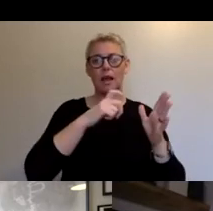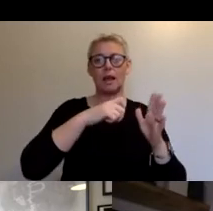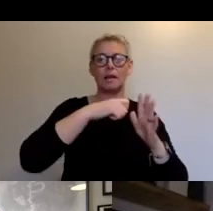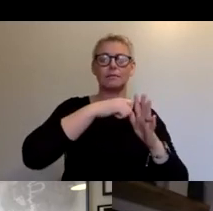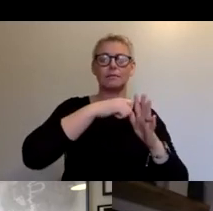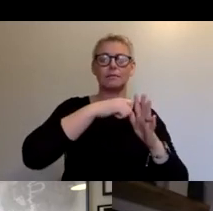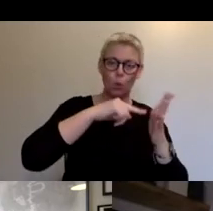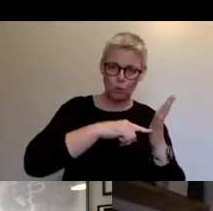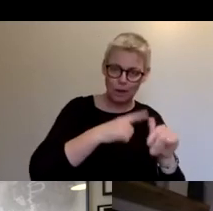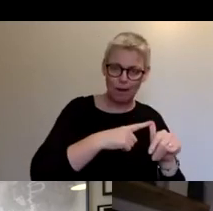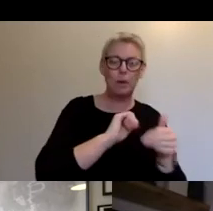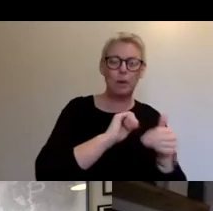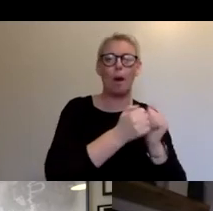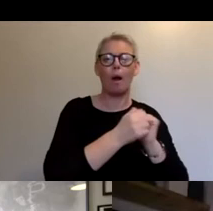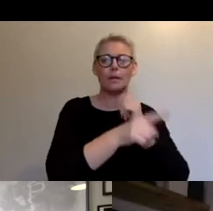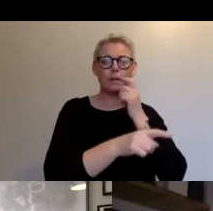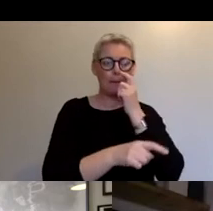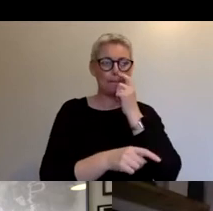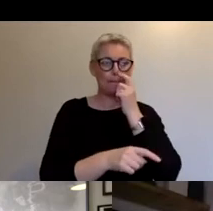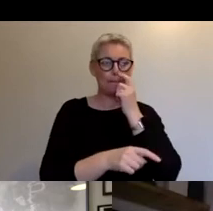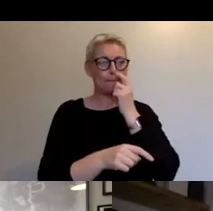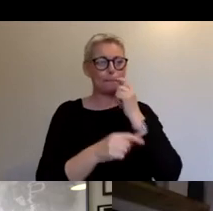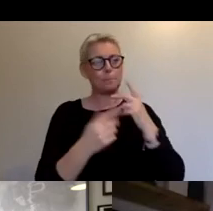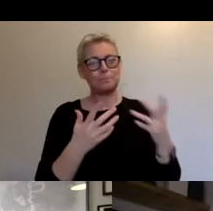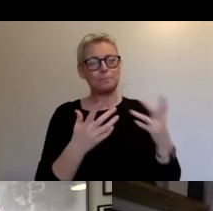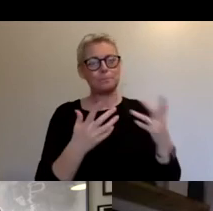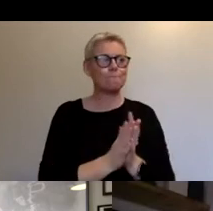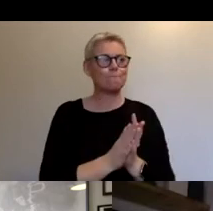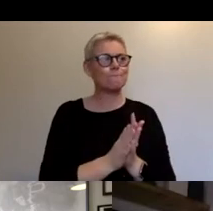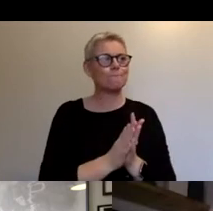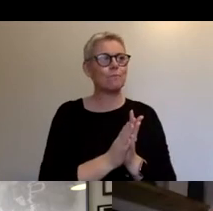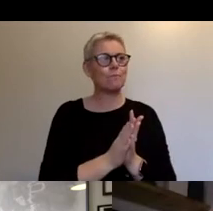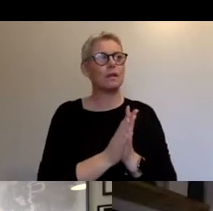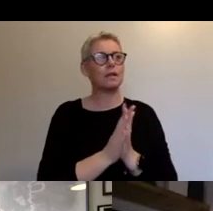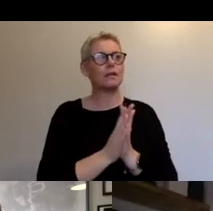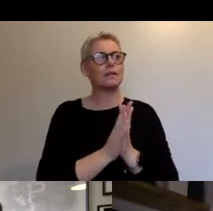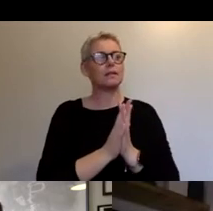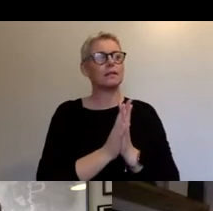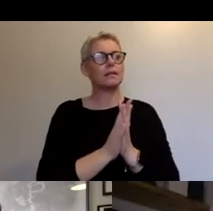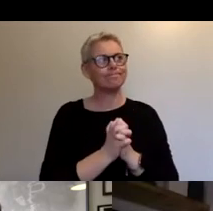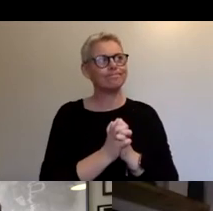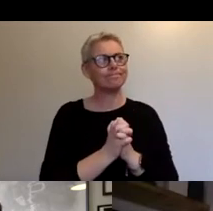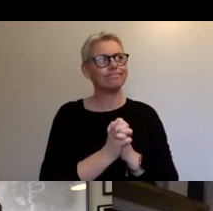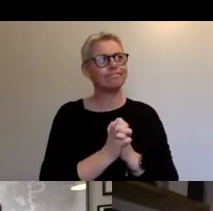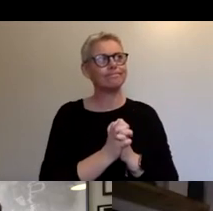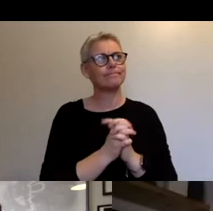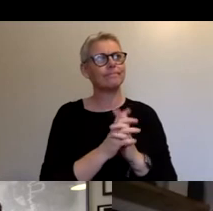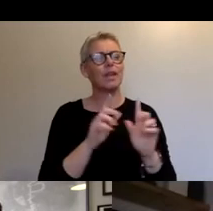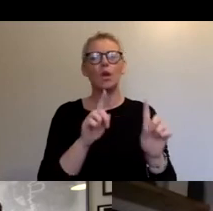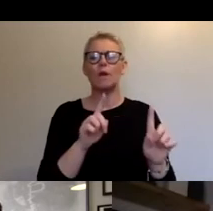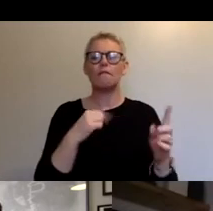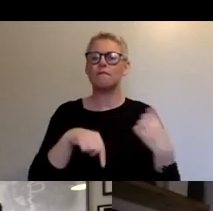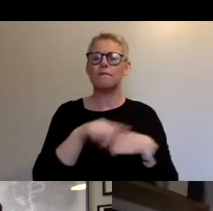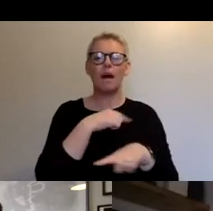Um, and, um, I think that for us, it's, we, we've never offered, um,